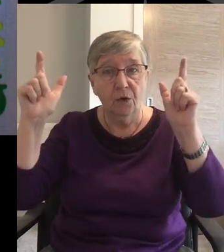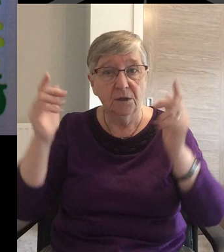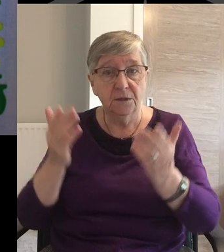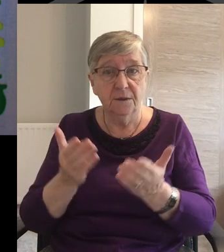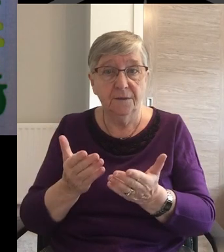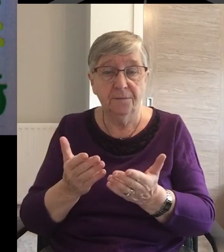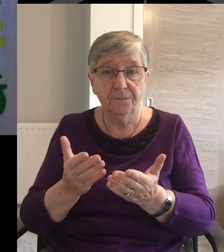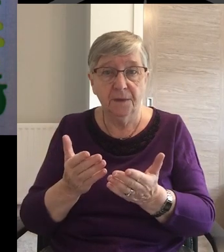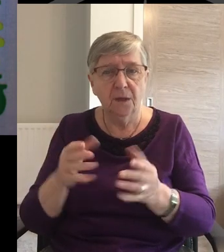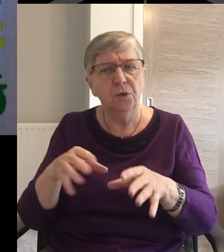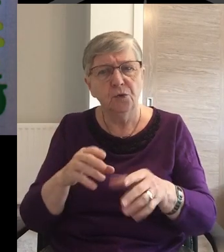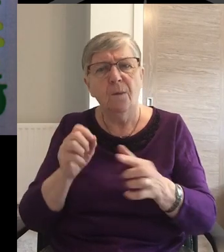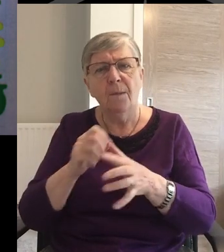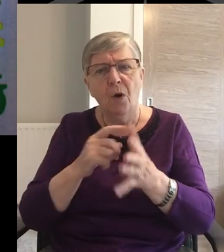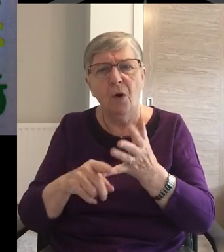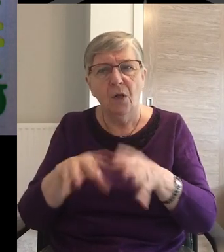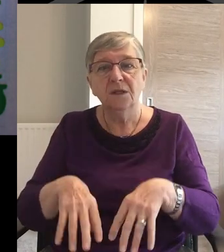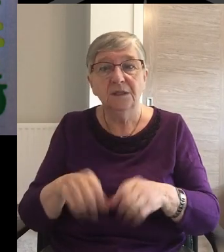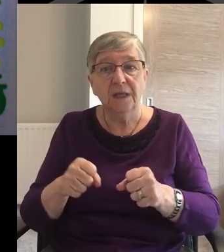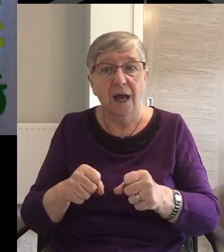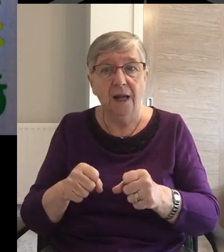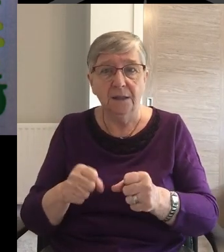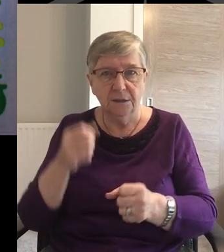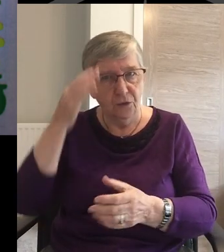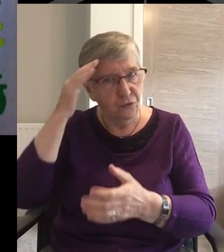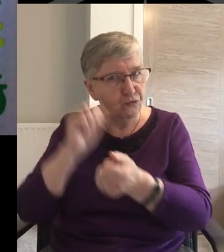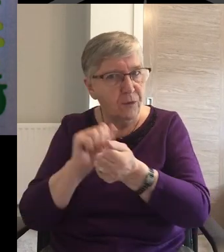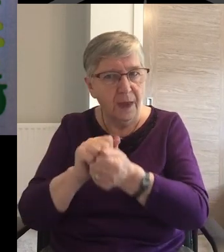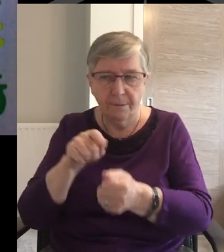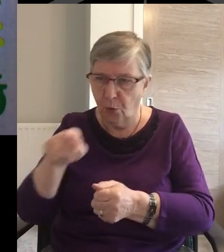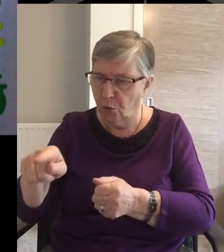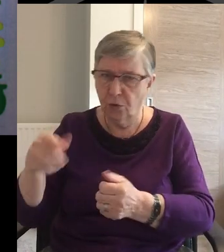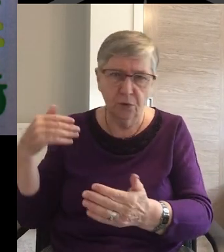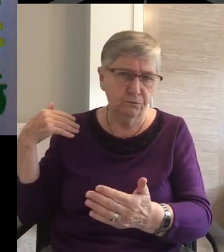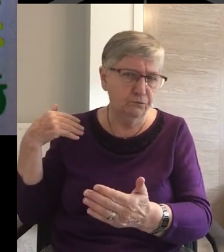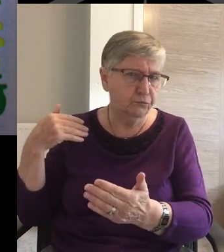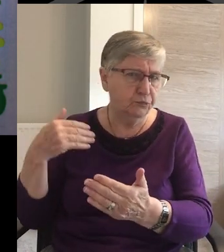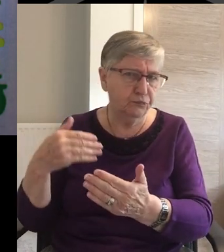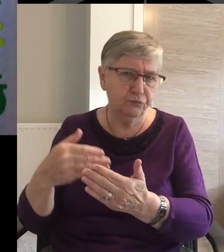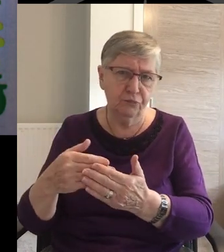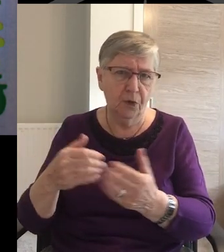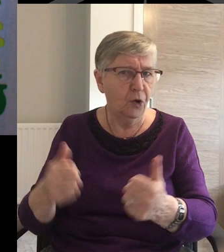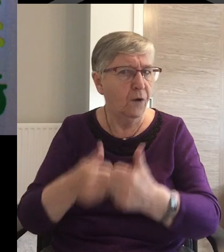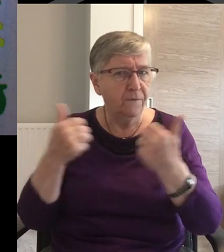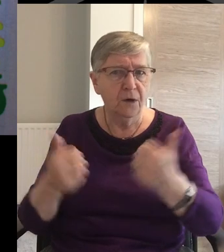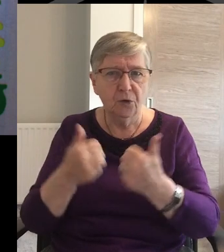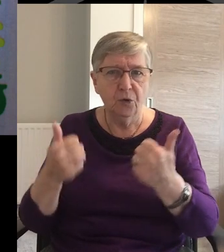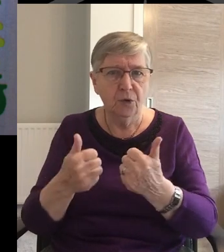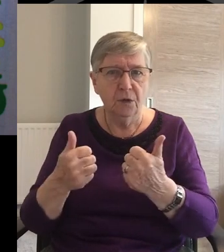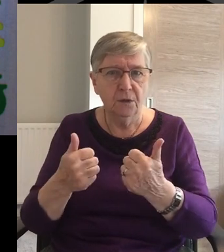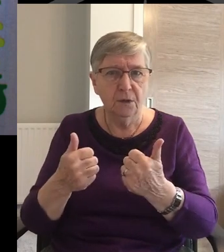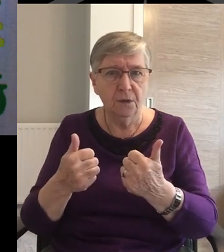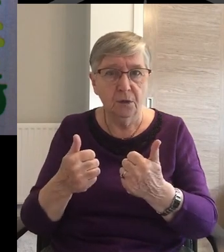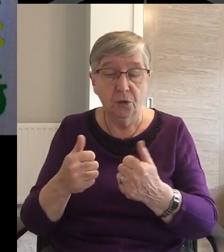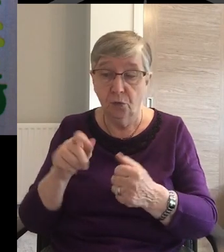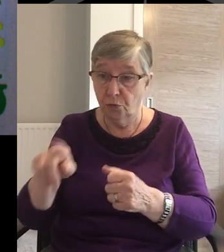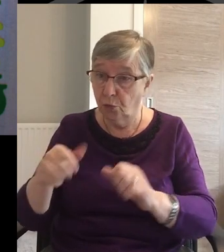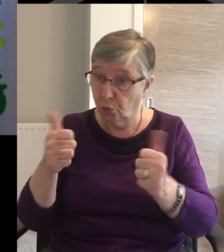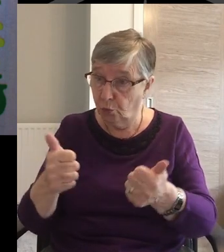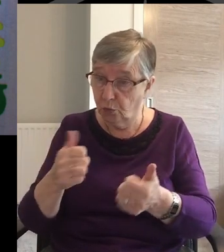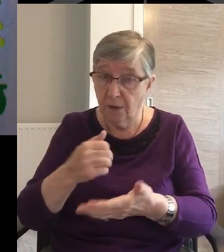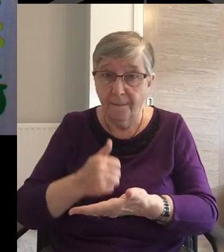So he starts by reminding them How far they've come in their faith What their strengths are They're starting from a good base